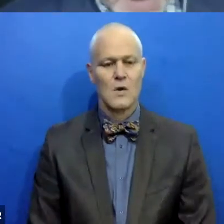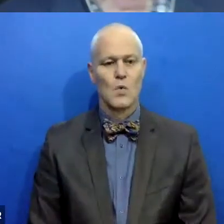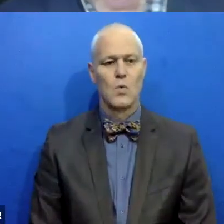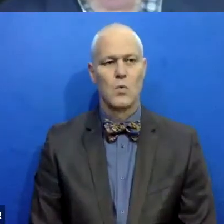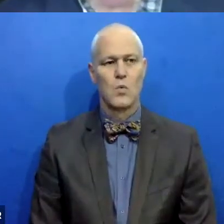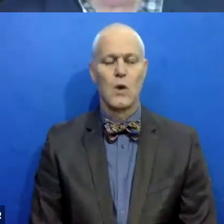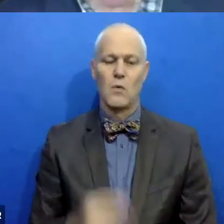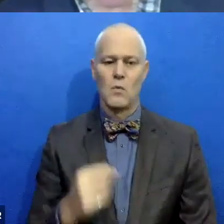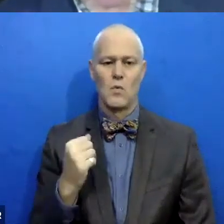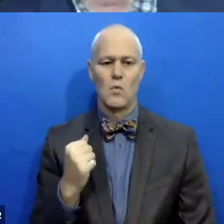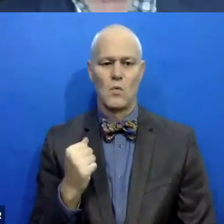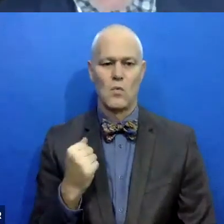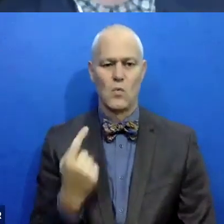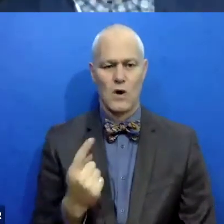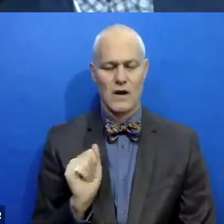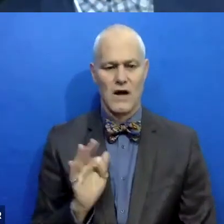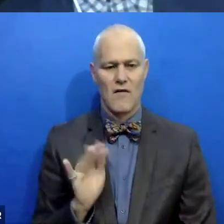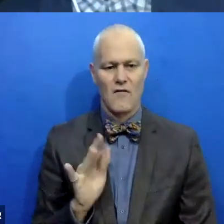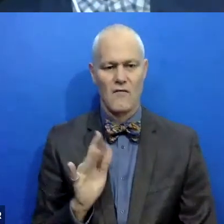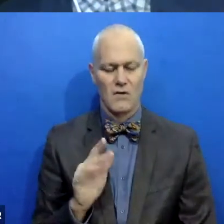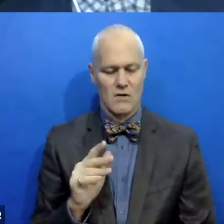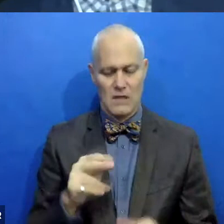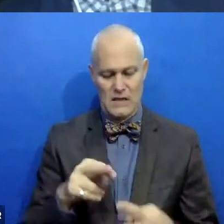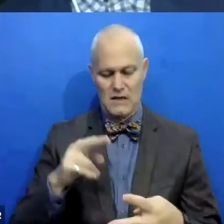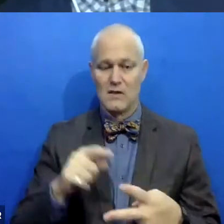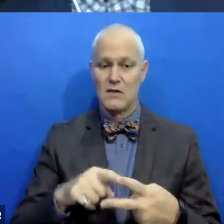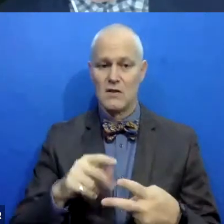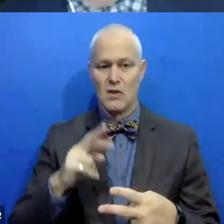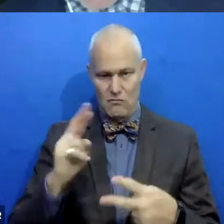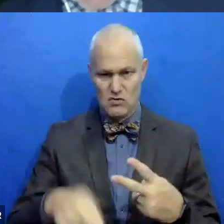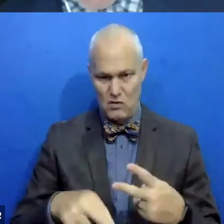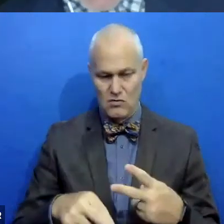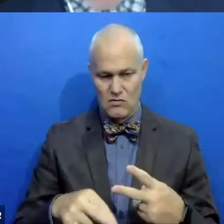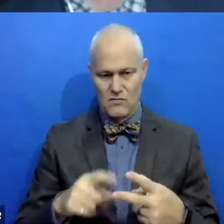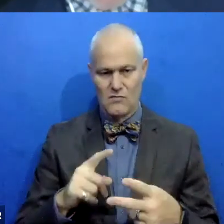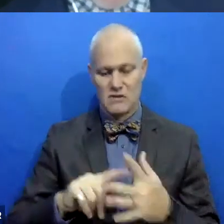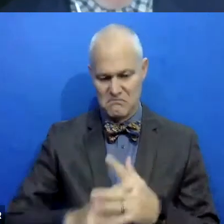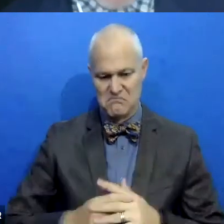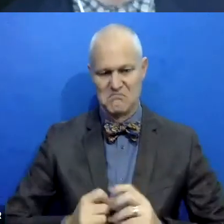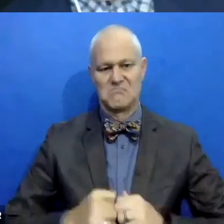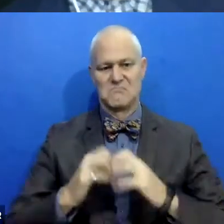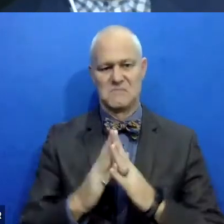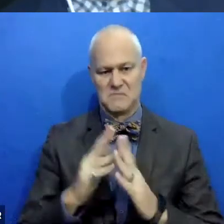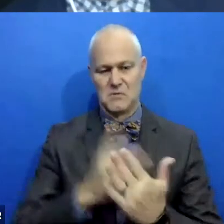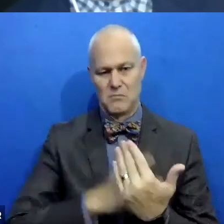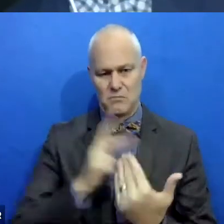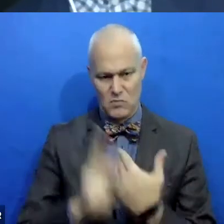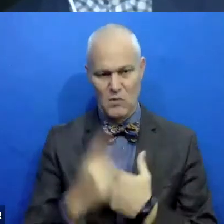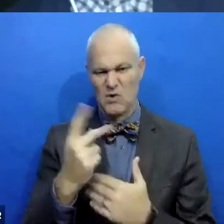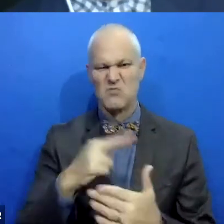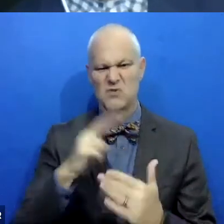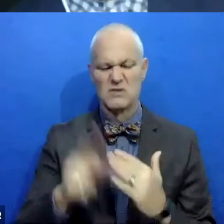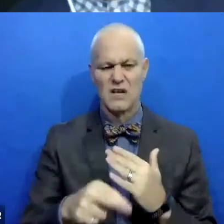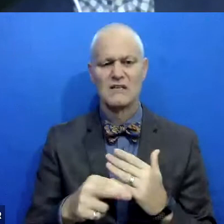one of the results of how the program came about is that we are very, very, very, very